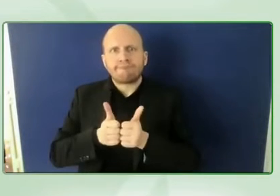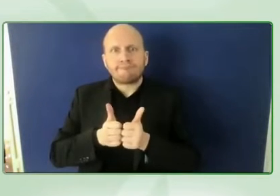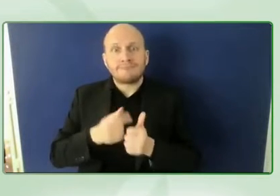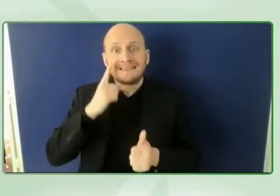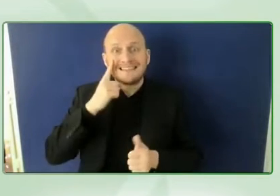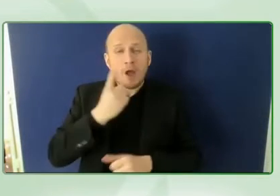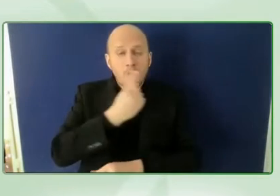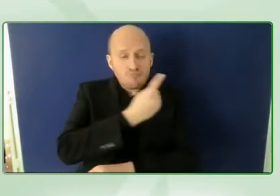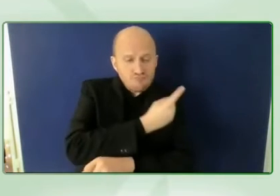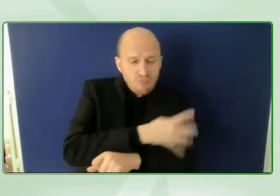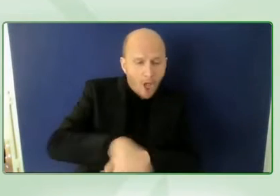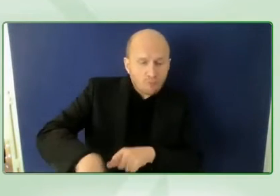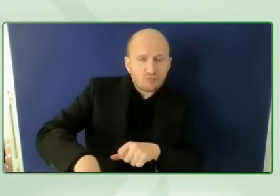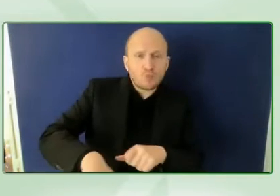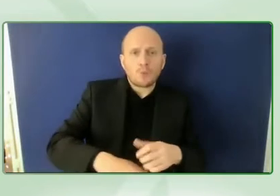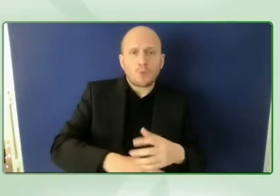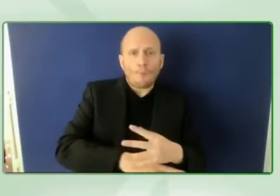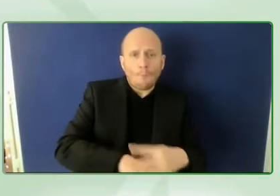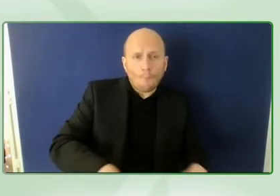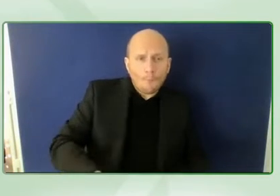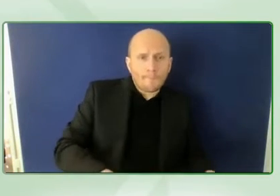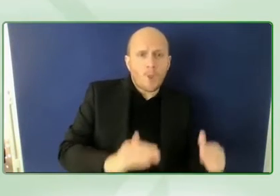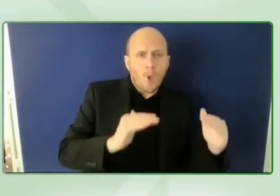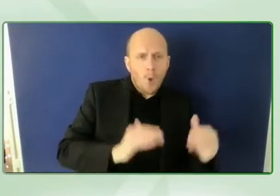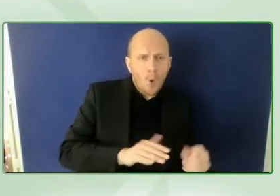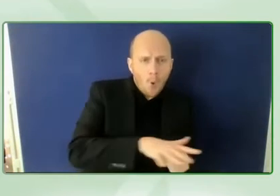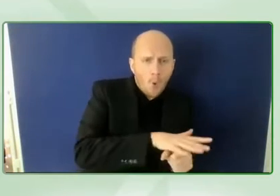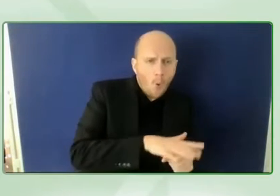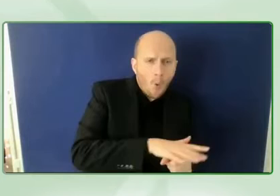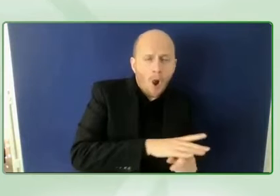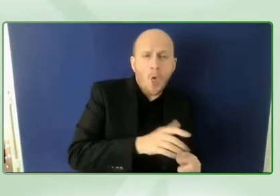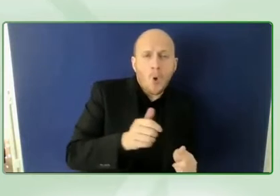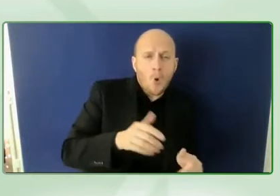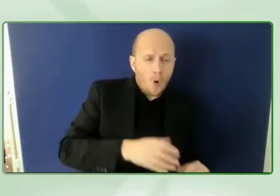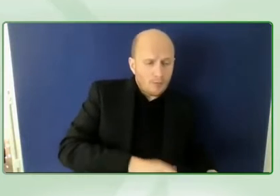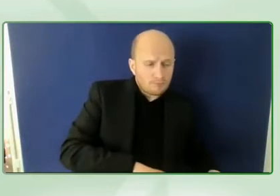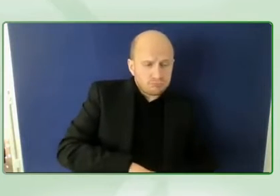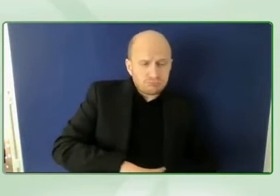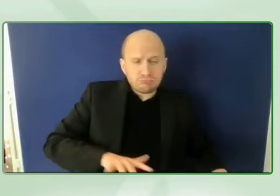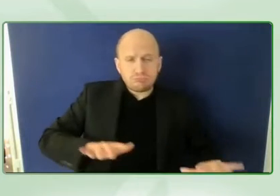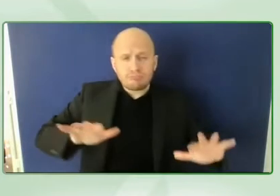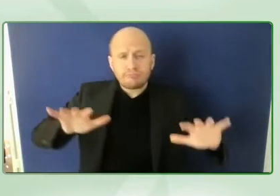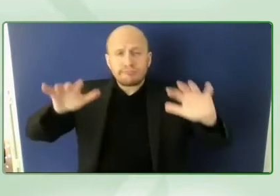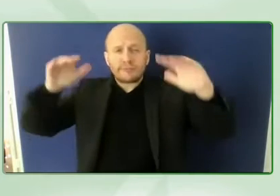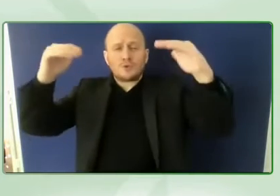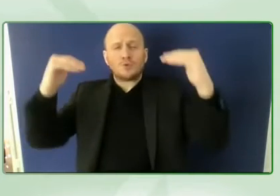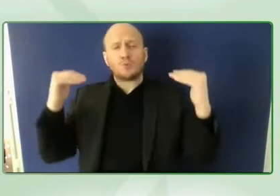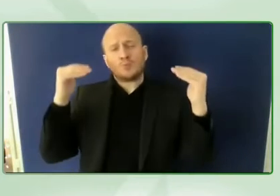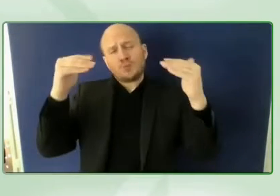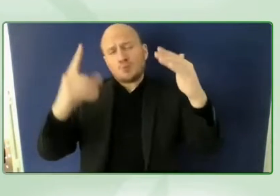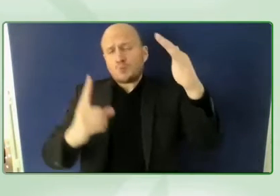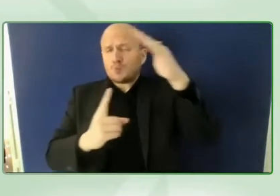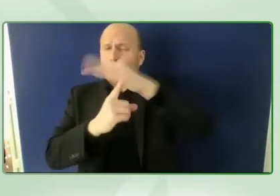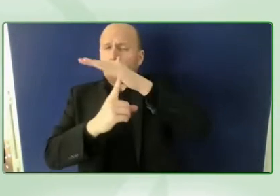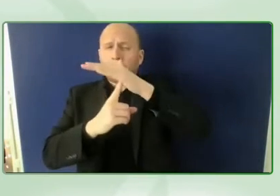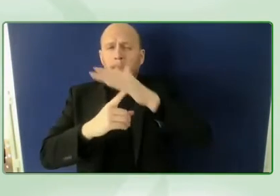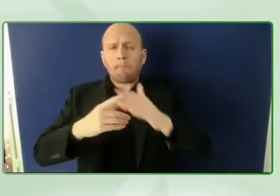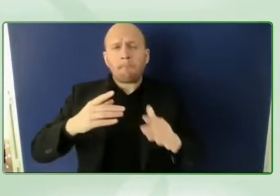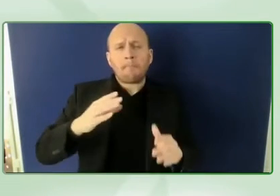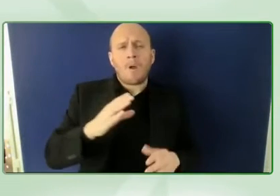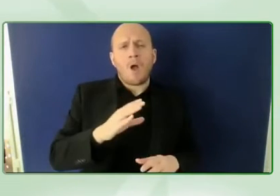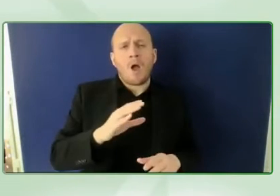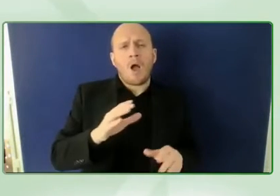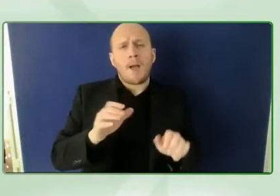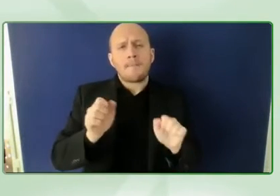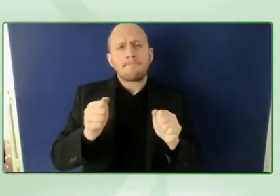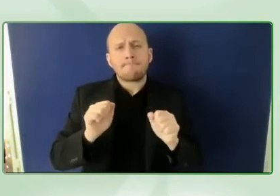very tops top of organizations um that at the un business and sport and um and also for us it really is